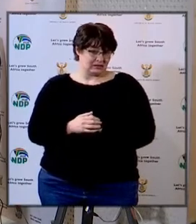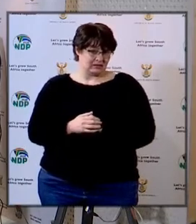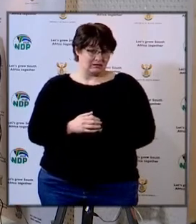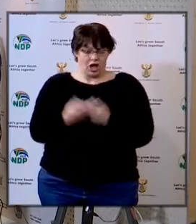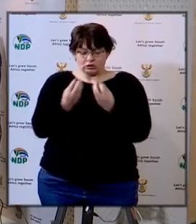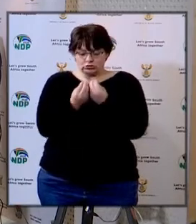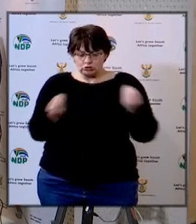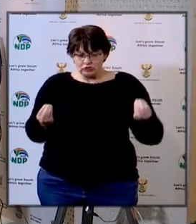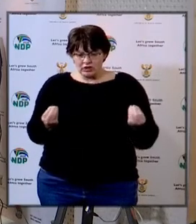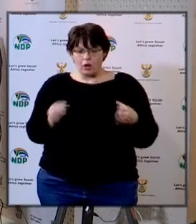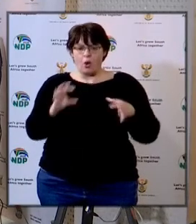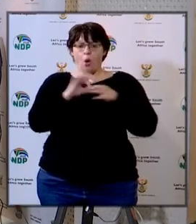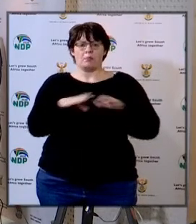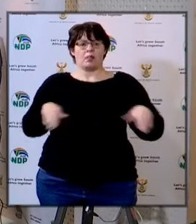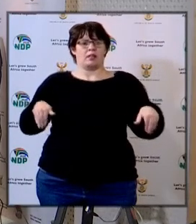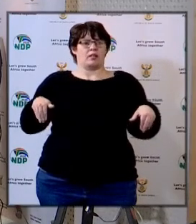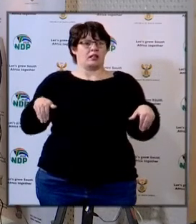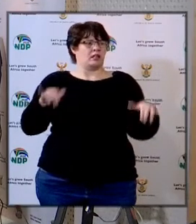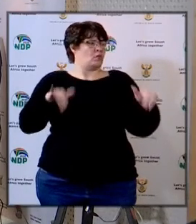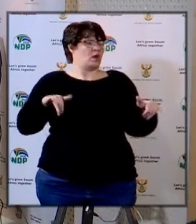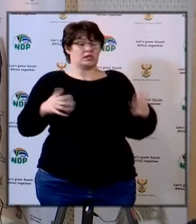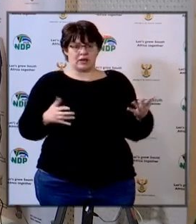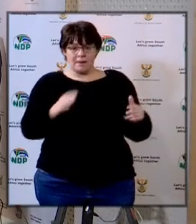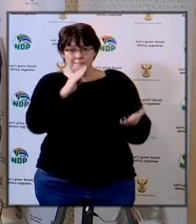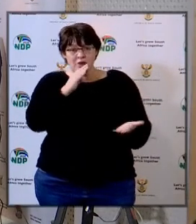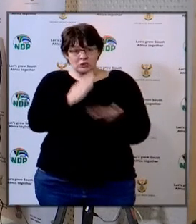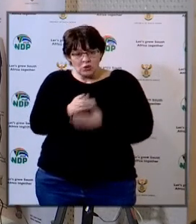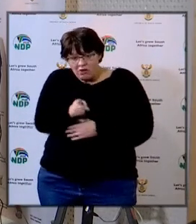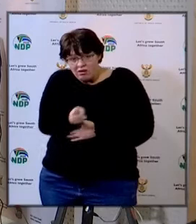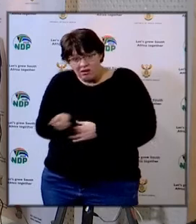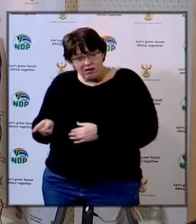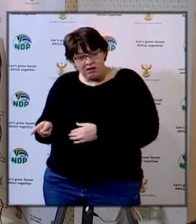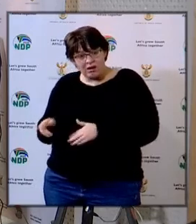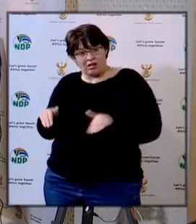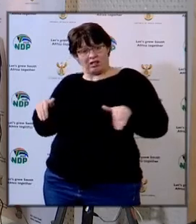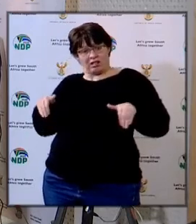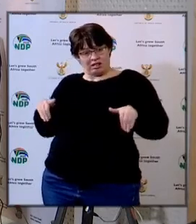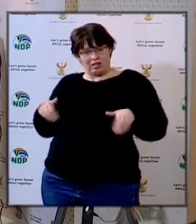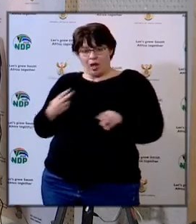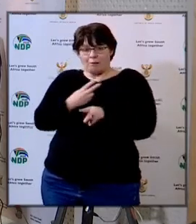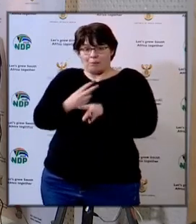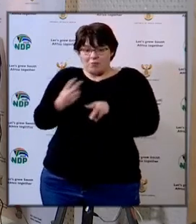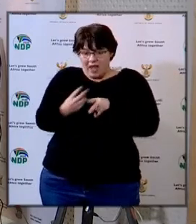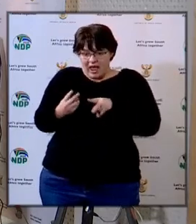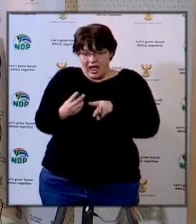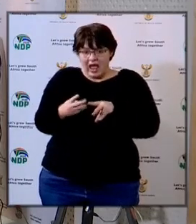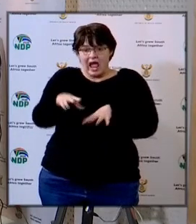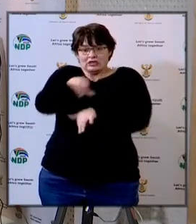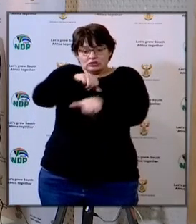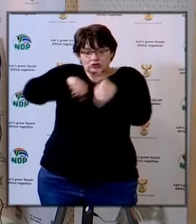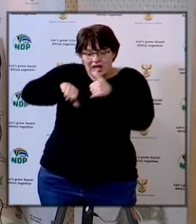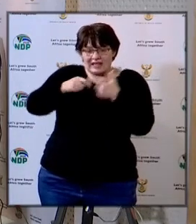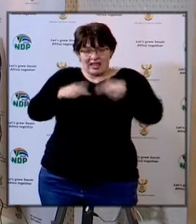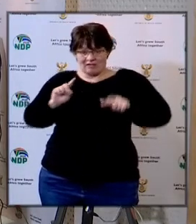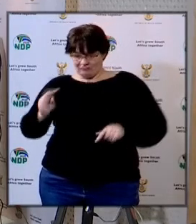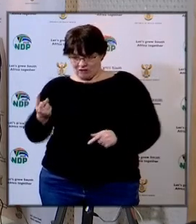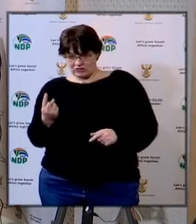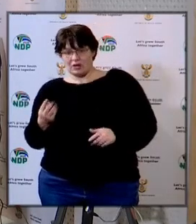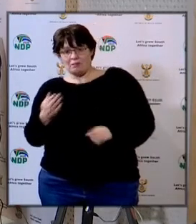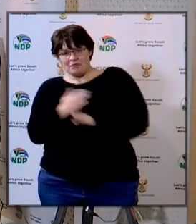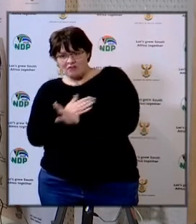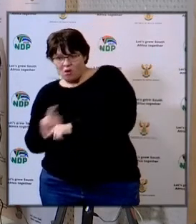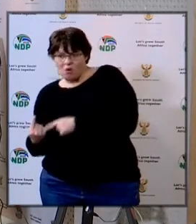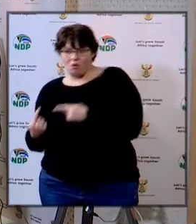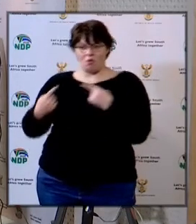with the remaining children who are at home are you going to make sure that you have that preparation at a societal level